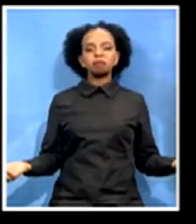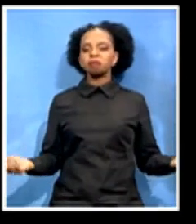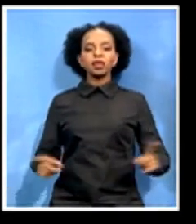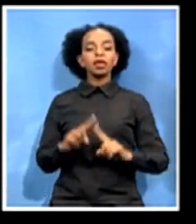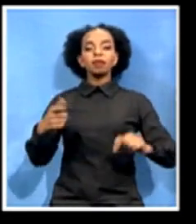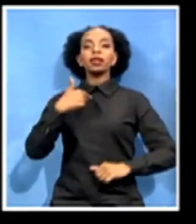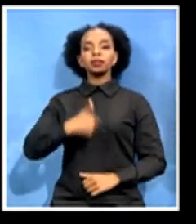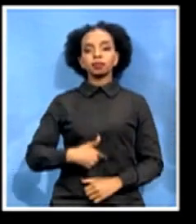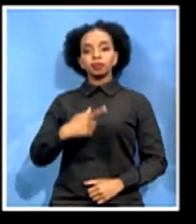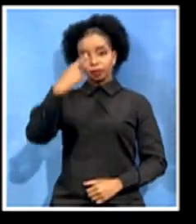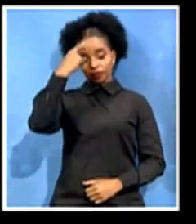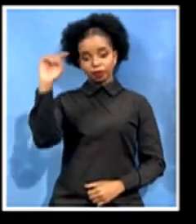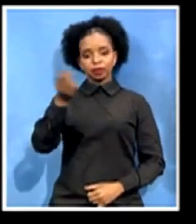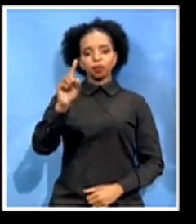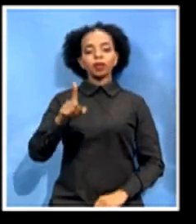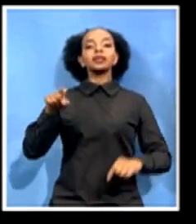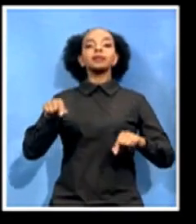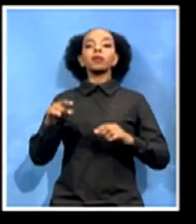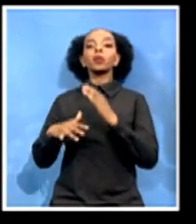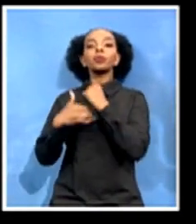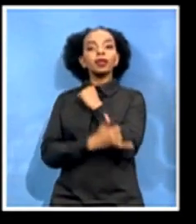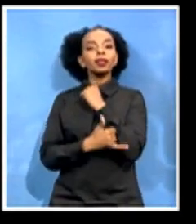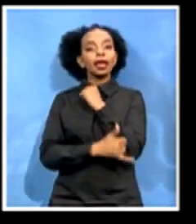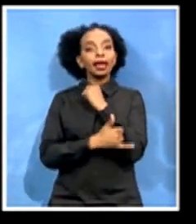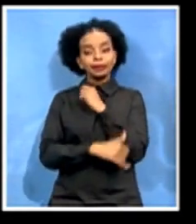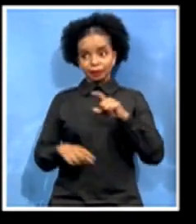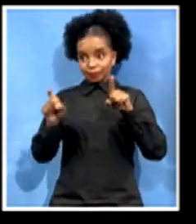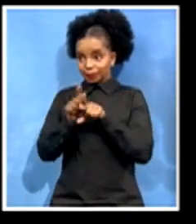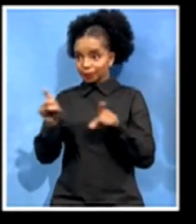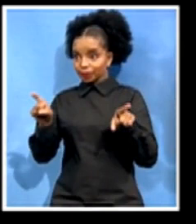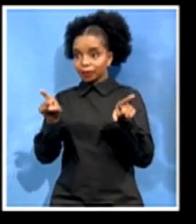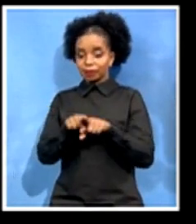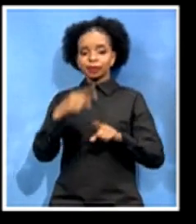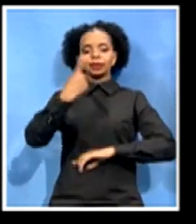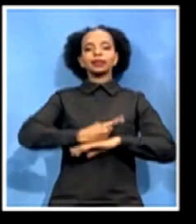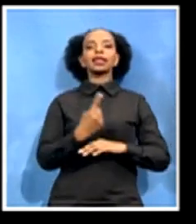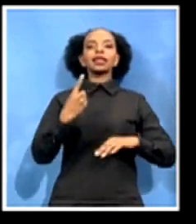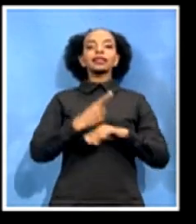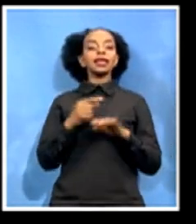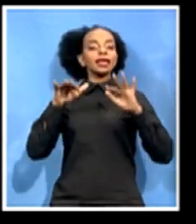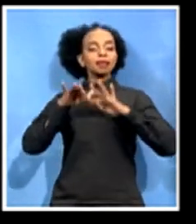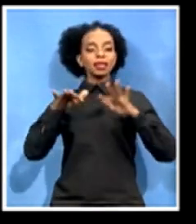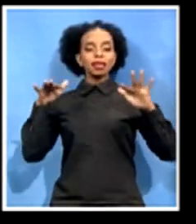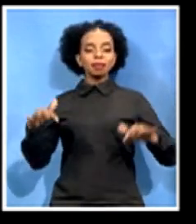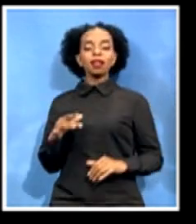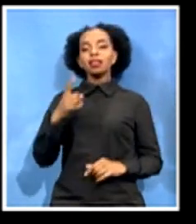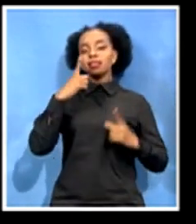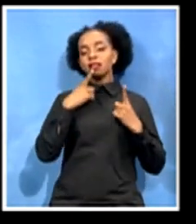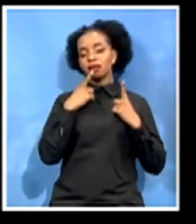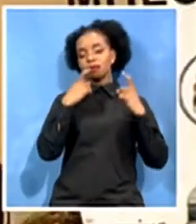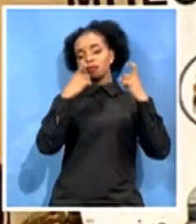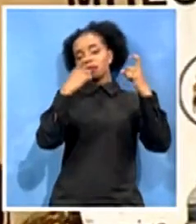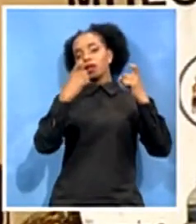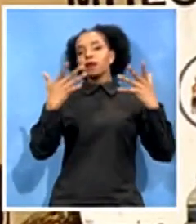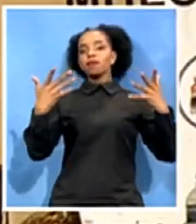country these days, these people are crying for decisive leadership and I hope we will still get